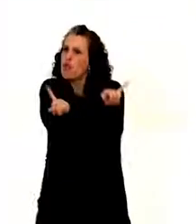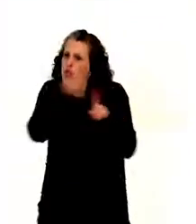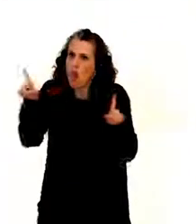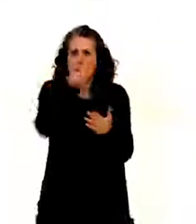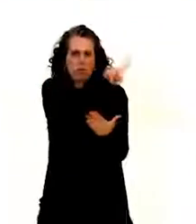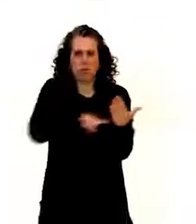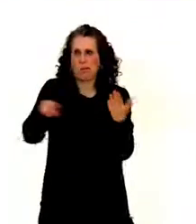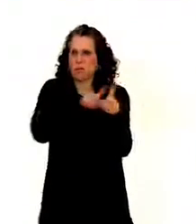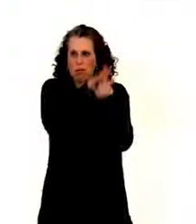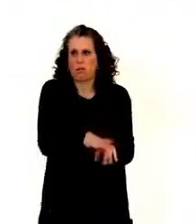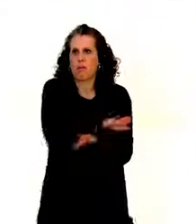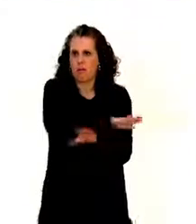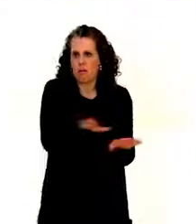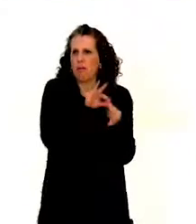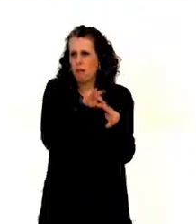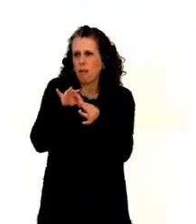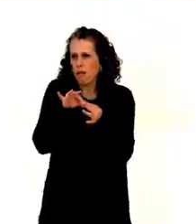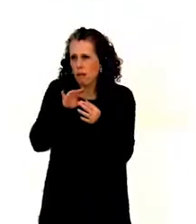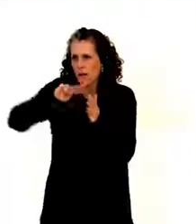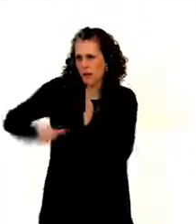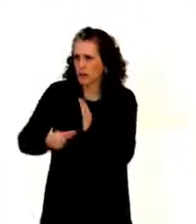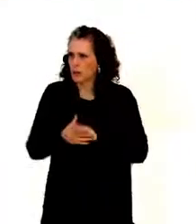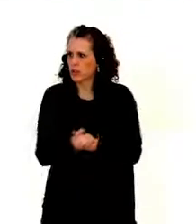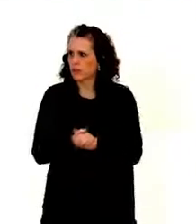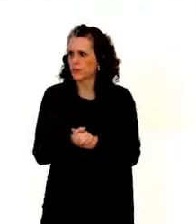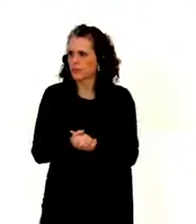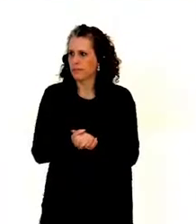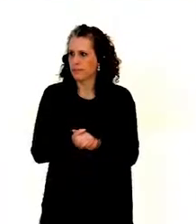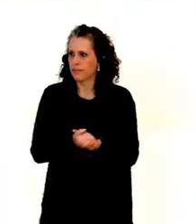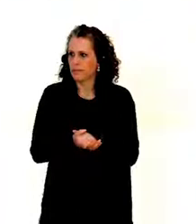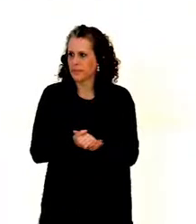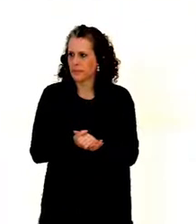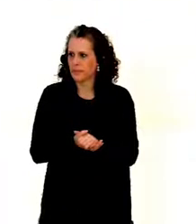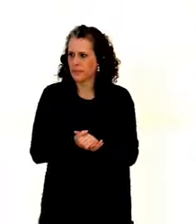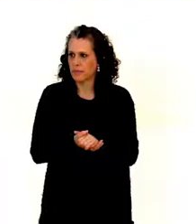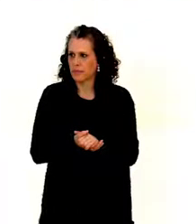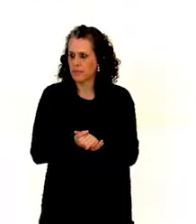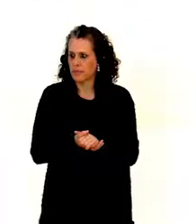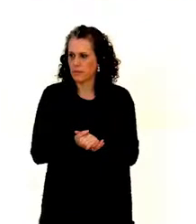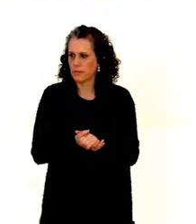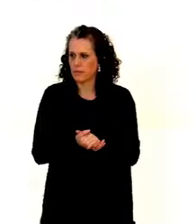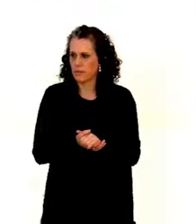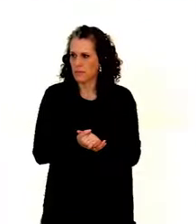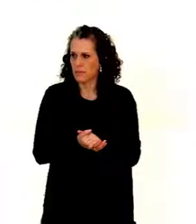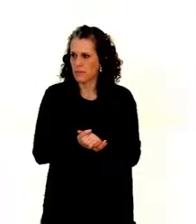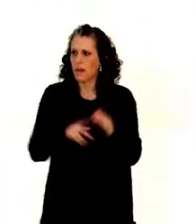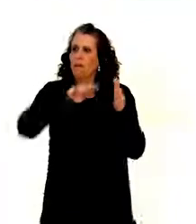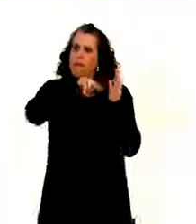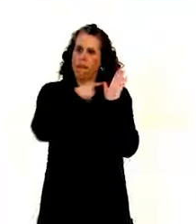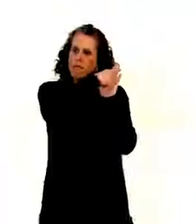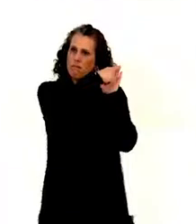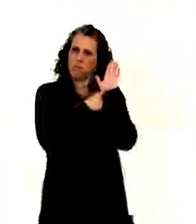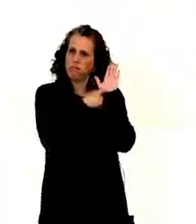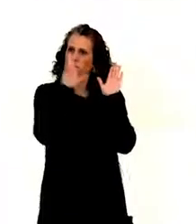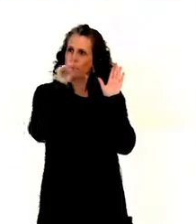State parties undertake to ensure and promote full realization of fundamental freedoms and